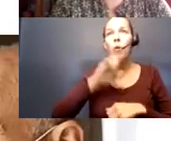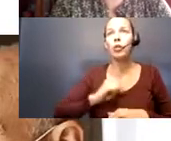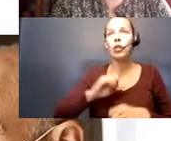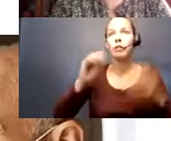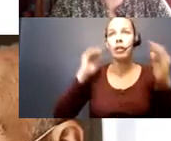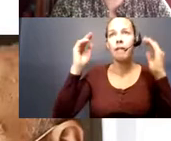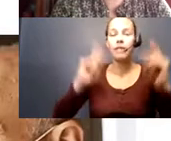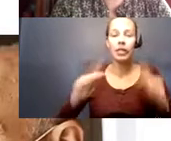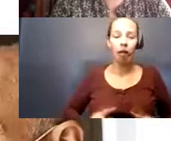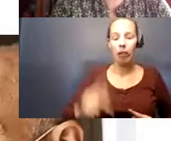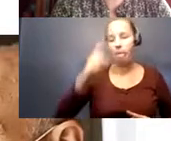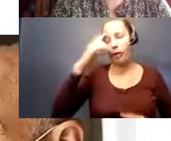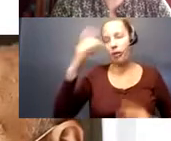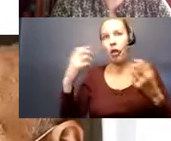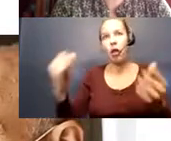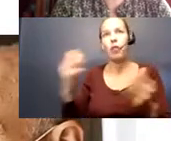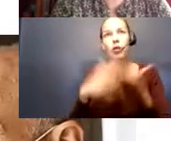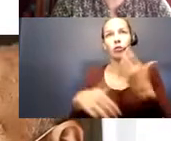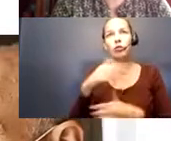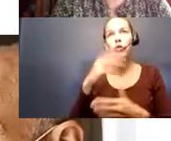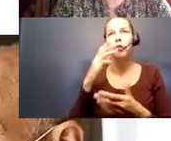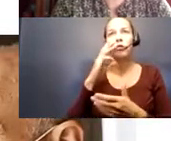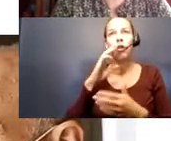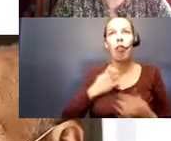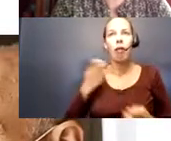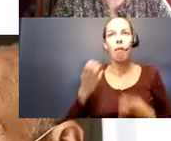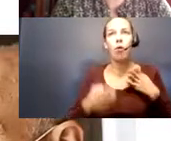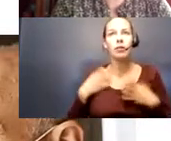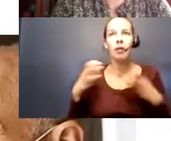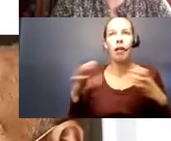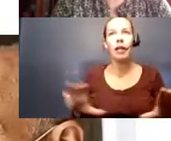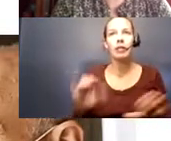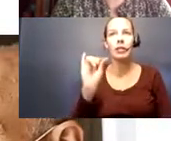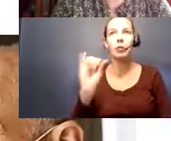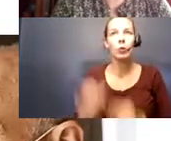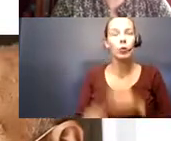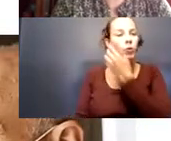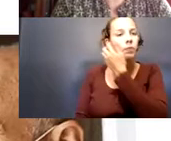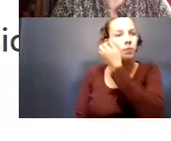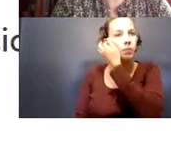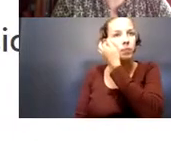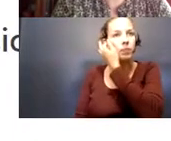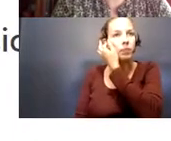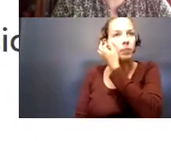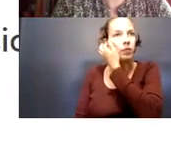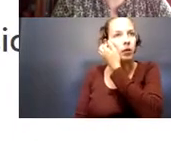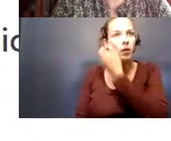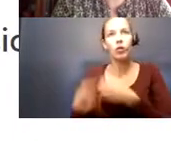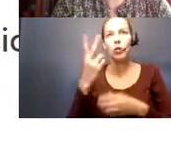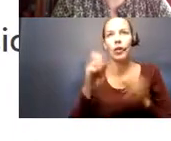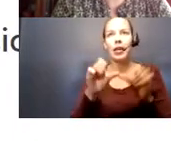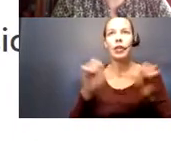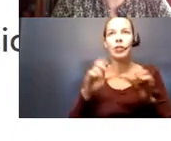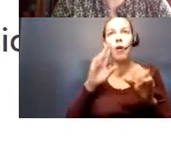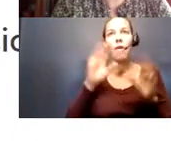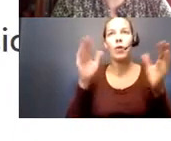health, and just their social and emotional, you know, activity as well. So, those are the two areas that I'll focus on is the physical